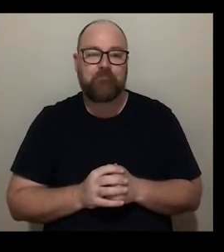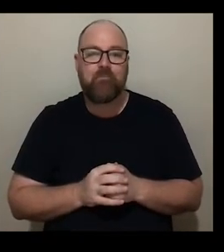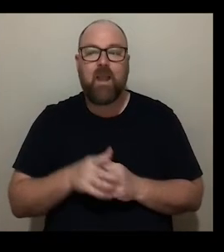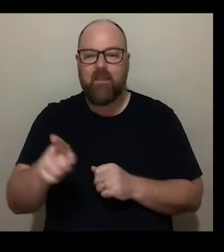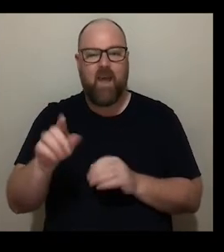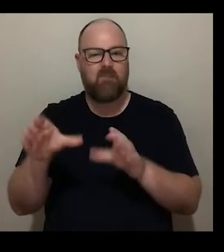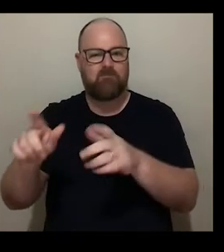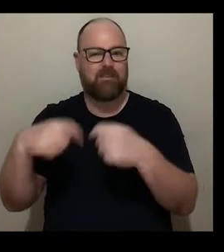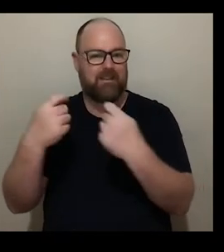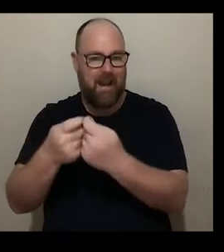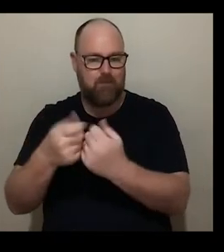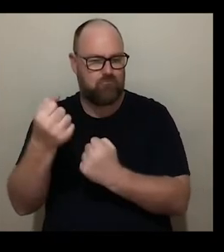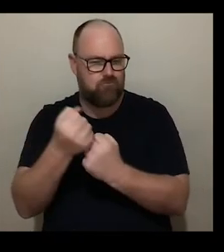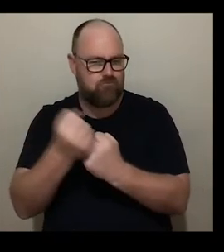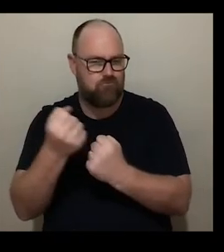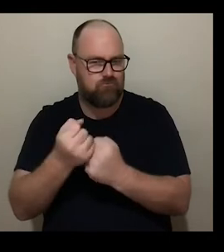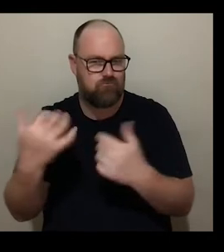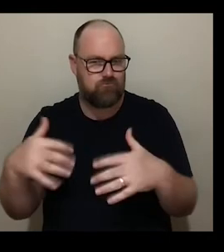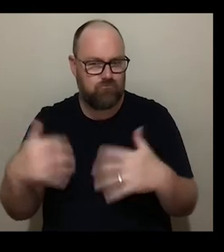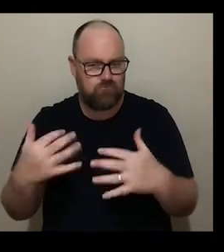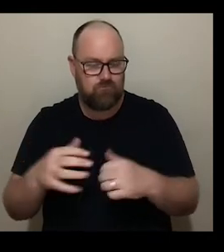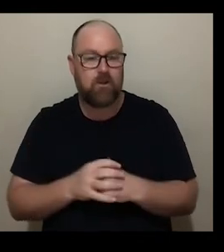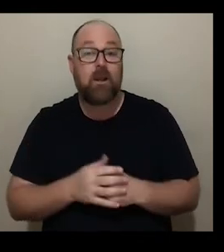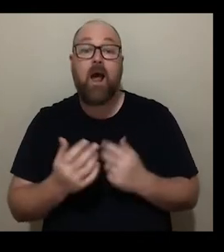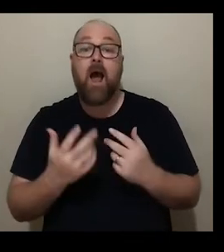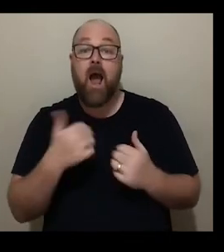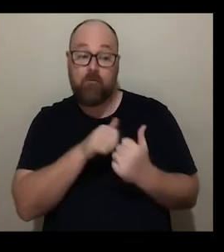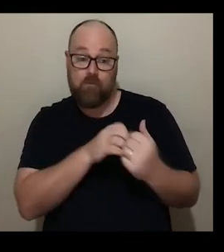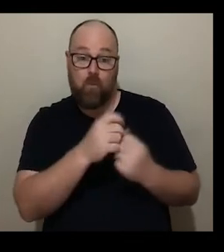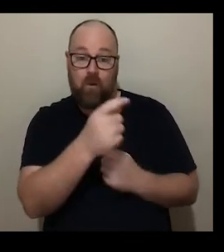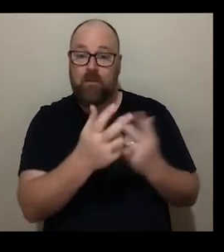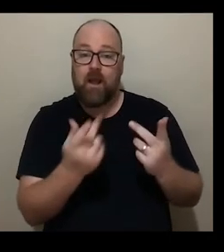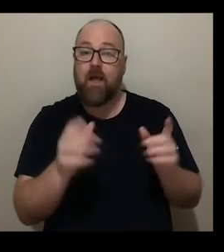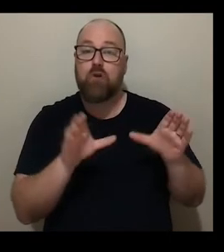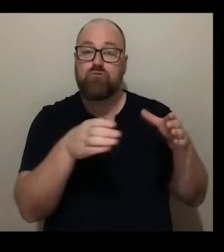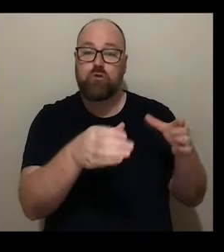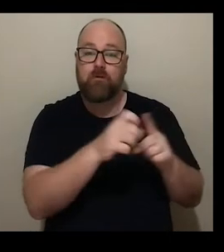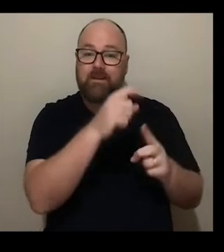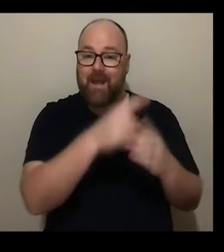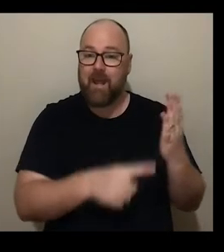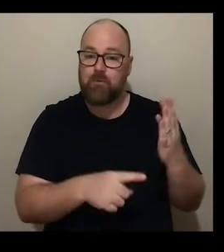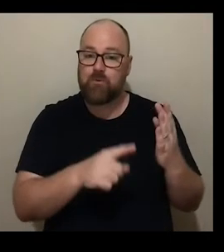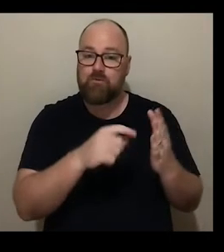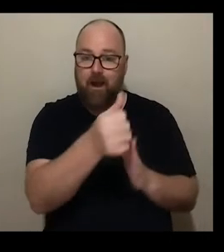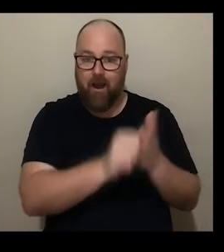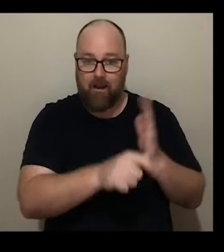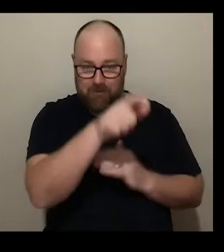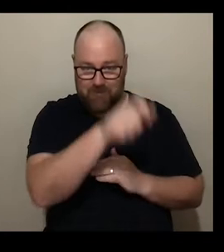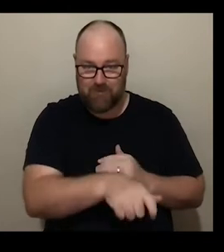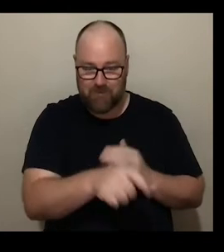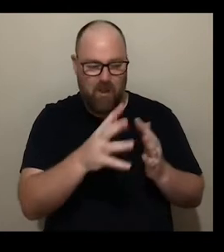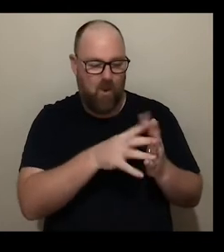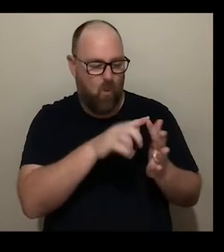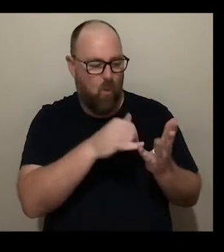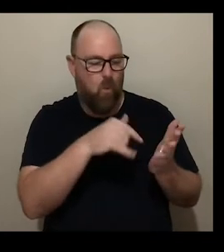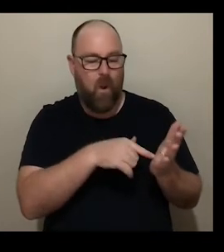Council team there were very supportive and I worked with a group of disabled artists um from the West Bank different parts